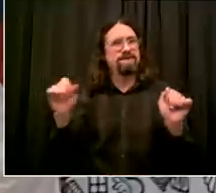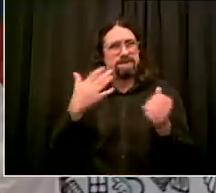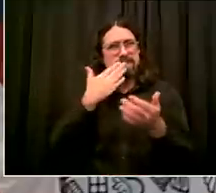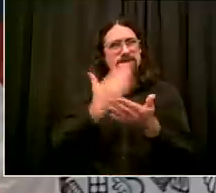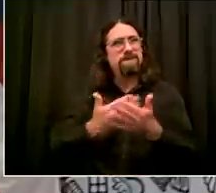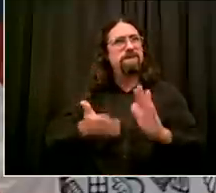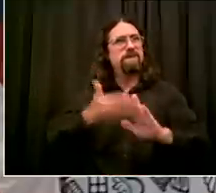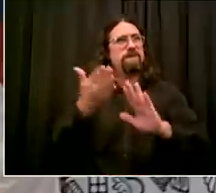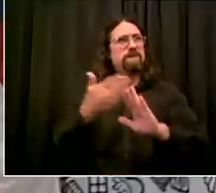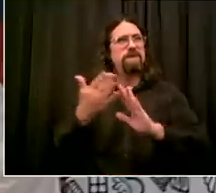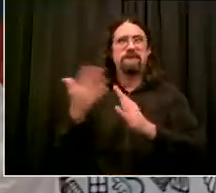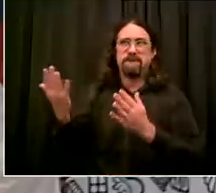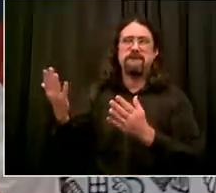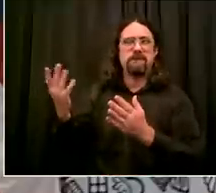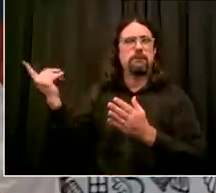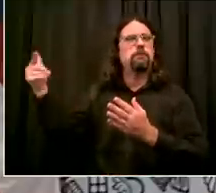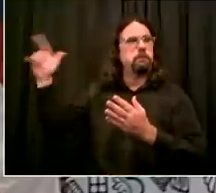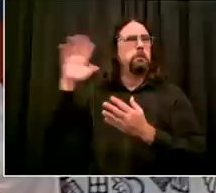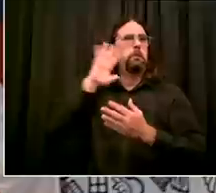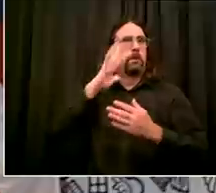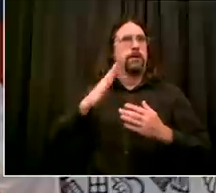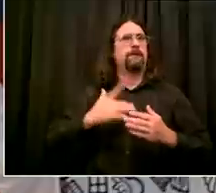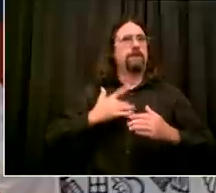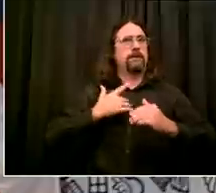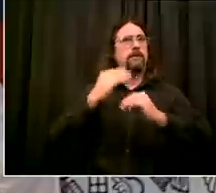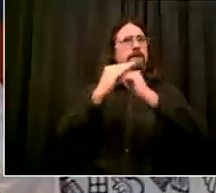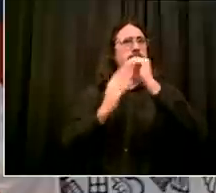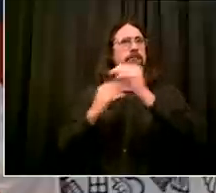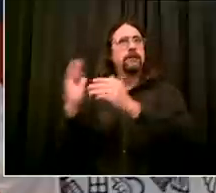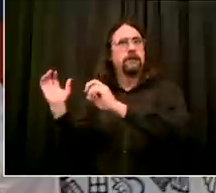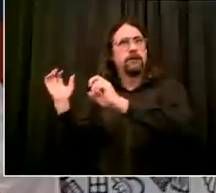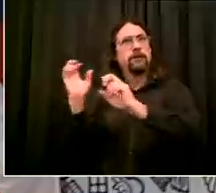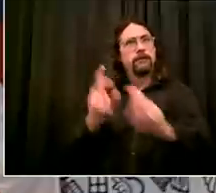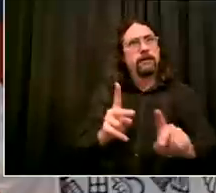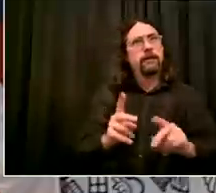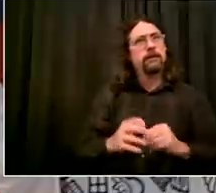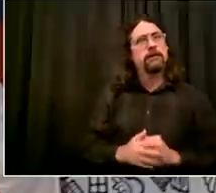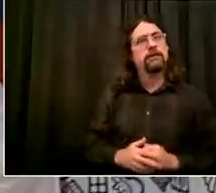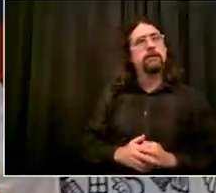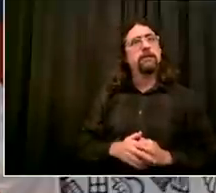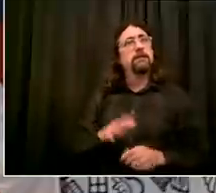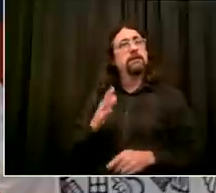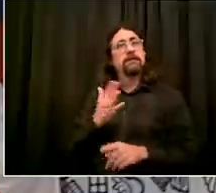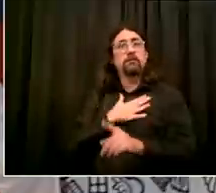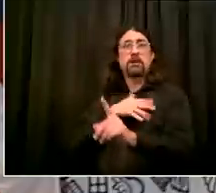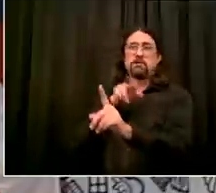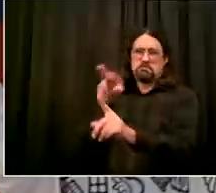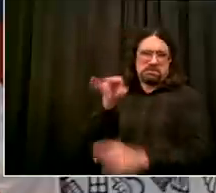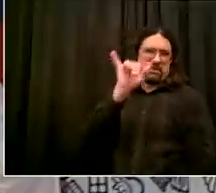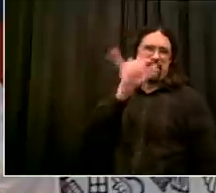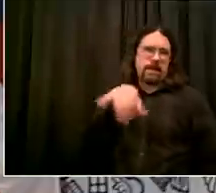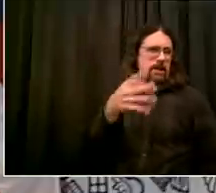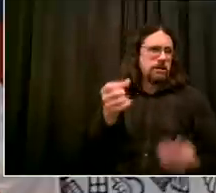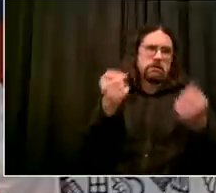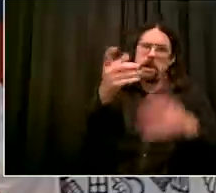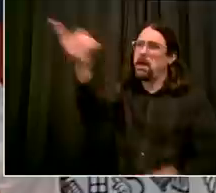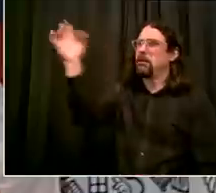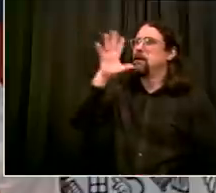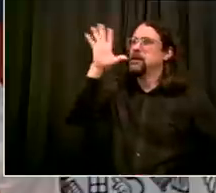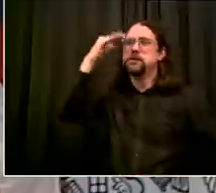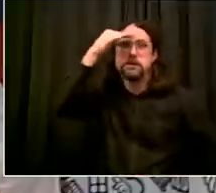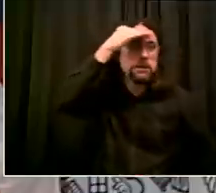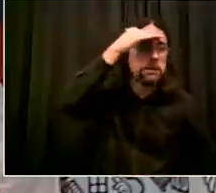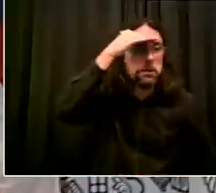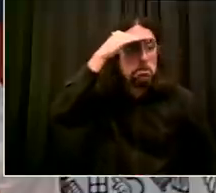of parents are going to watch how the first weeks go and then they know they have another bite of the apple to decide literally in a matter of